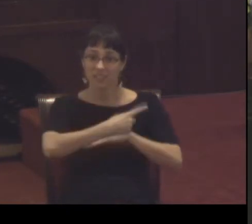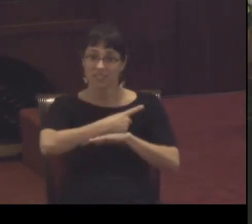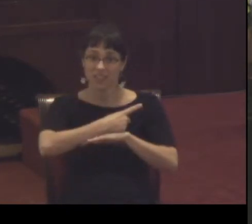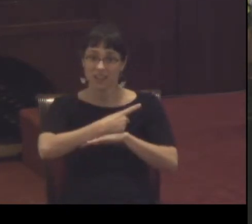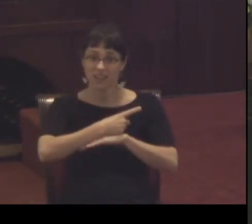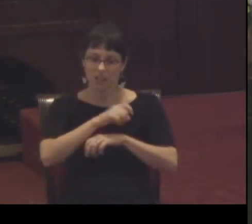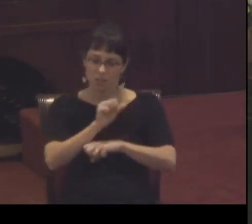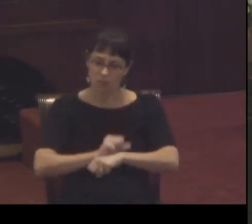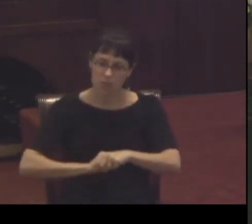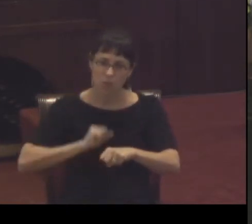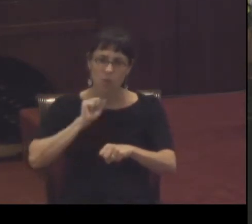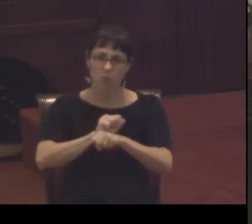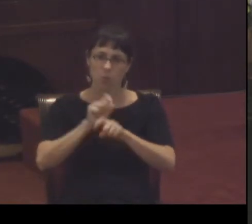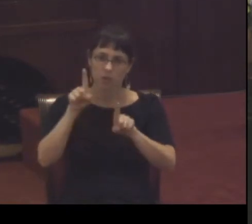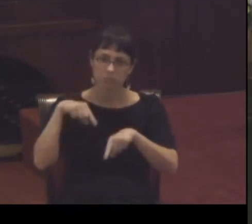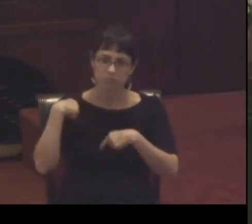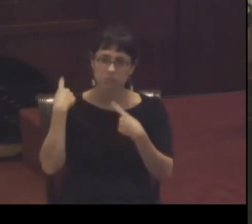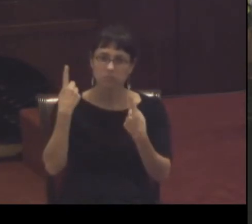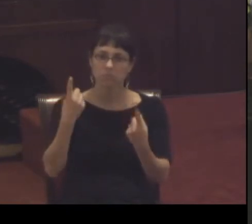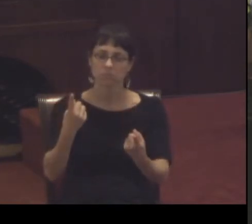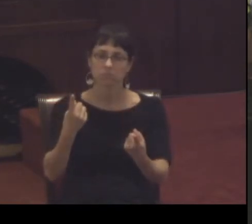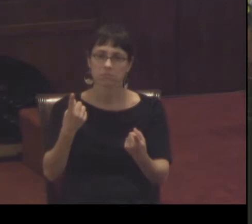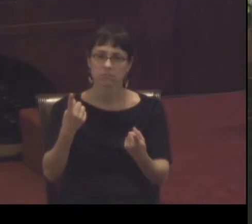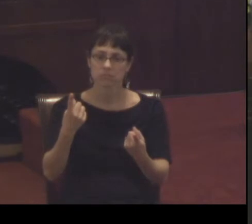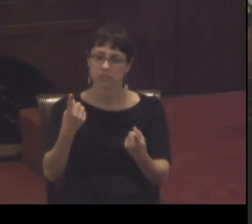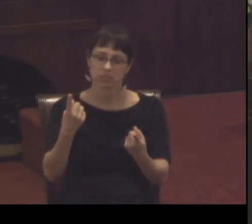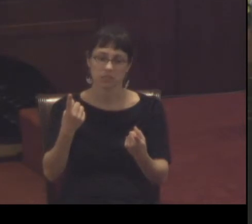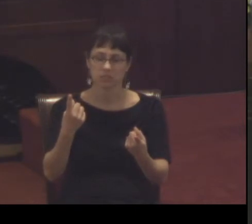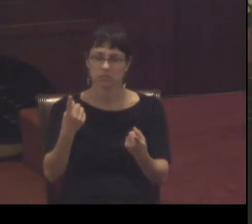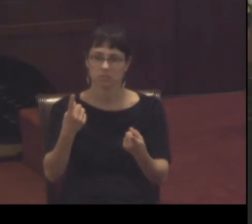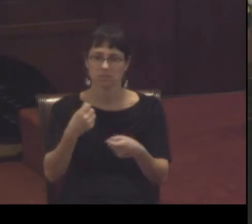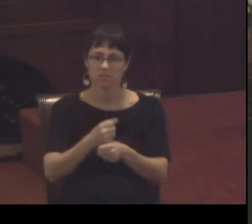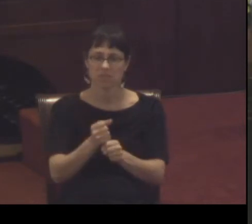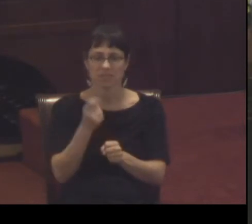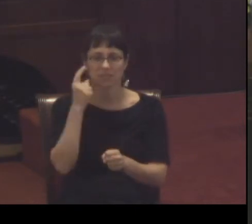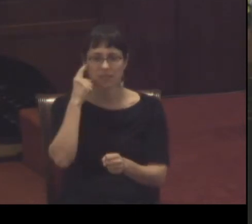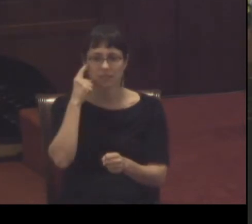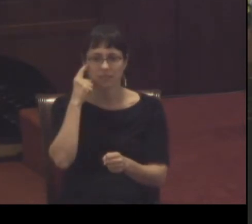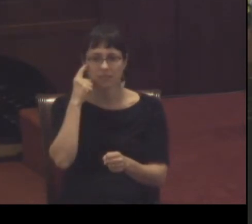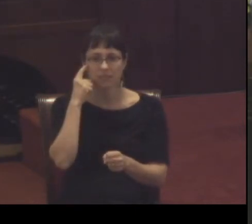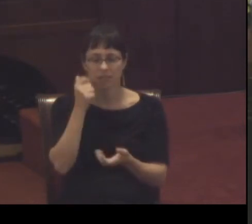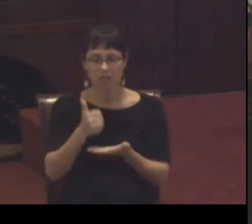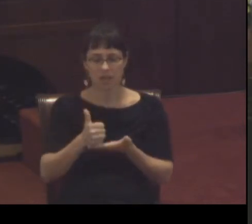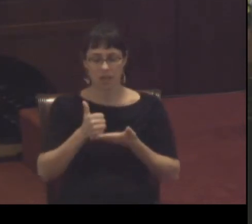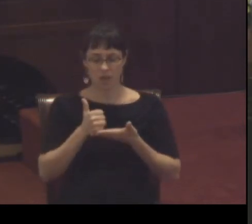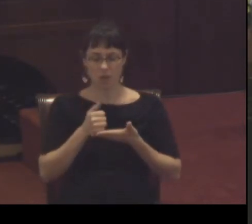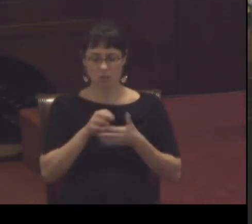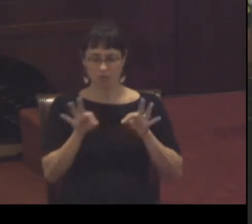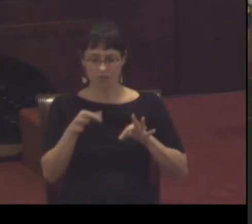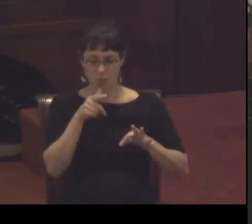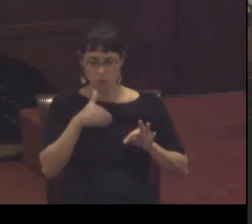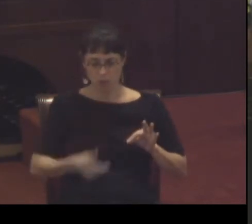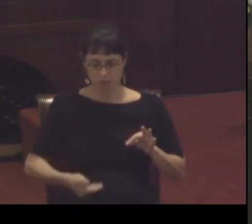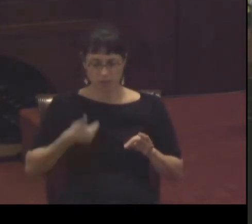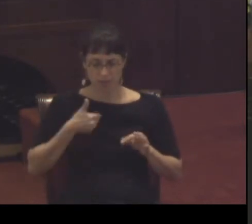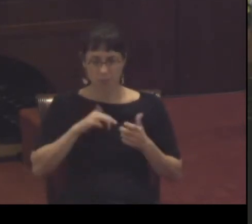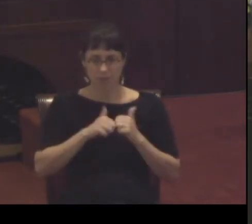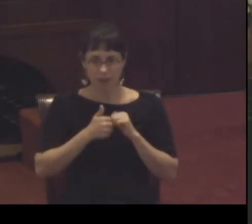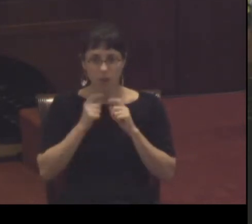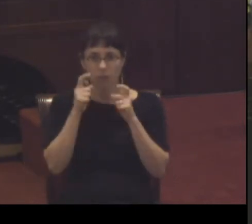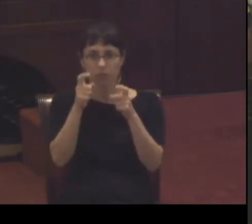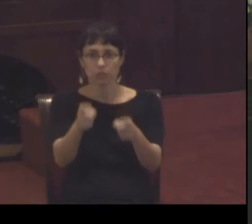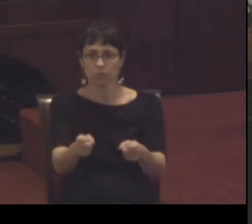themselves to well it just makes sense it makes sense of who they are and how they want to contribute